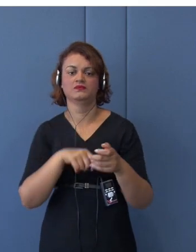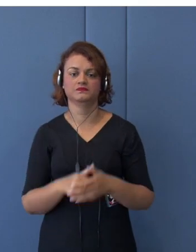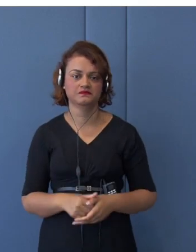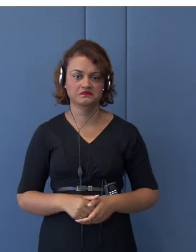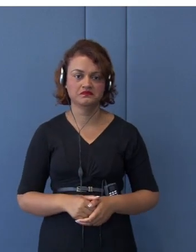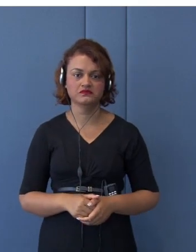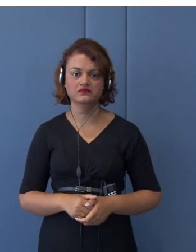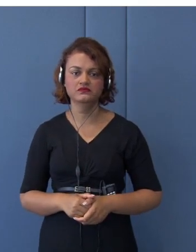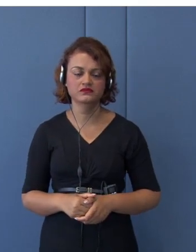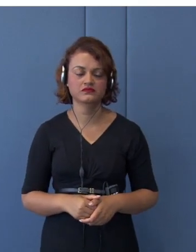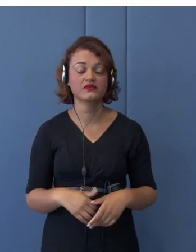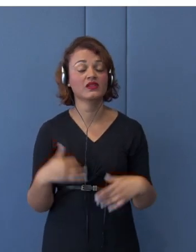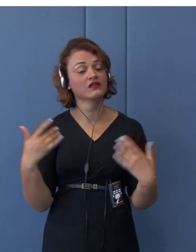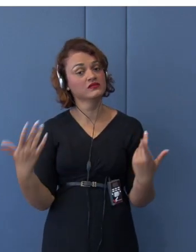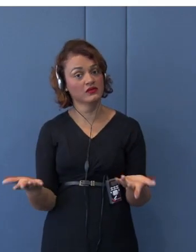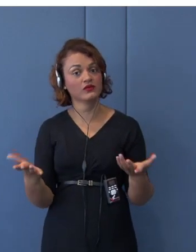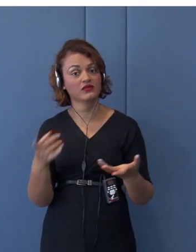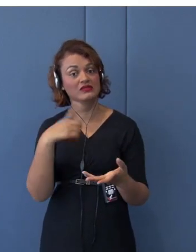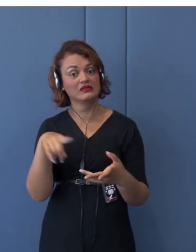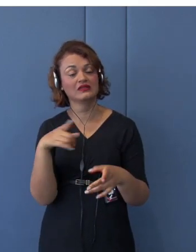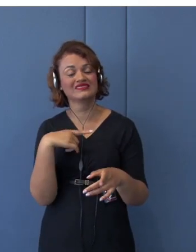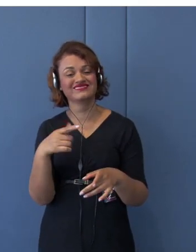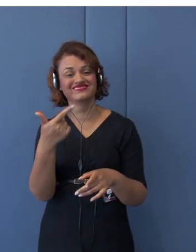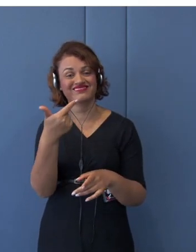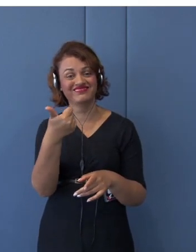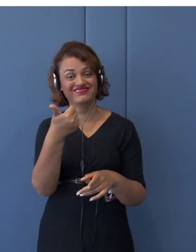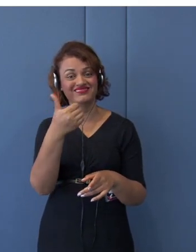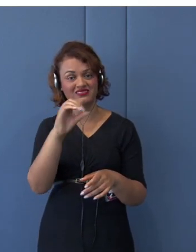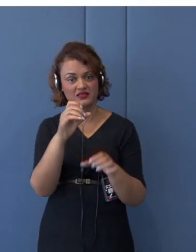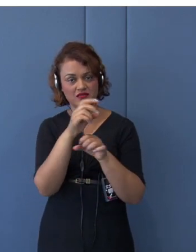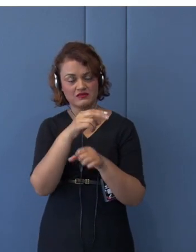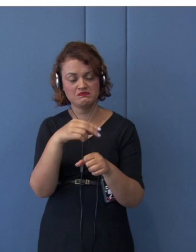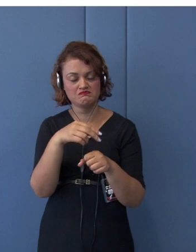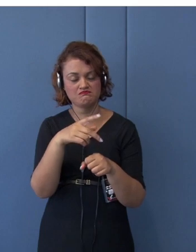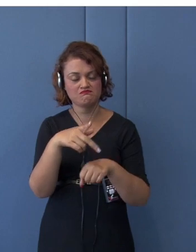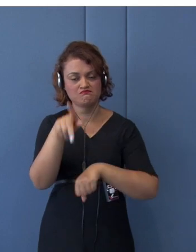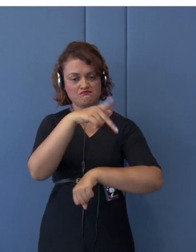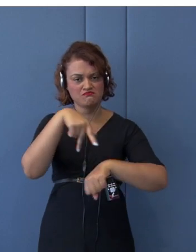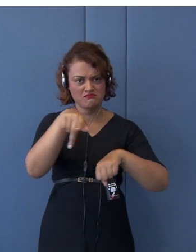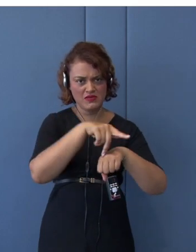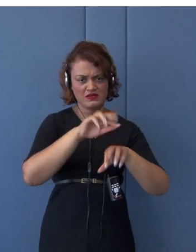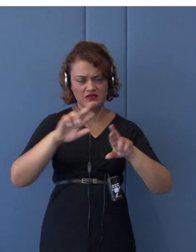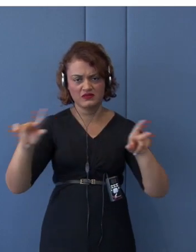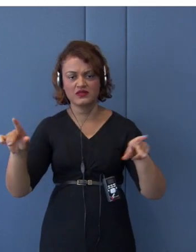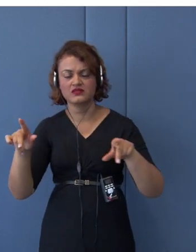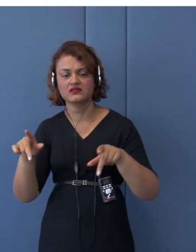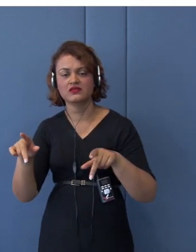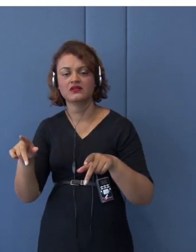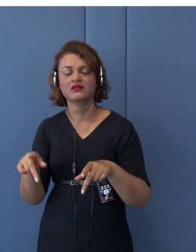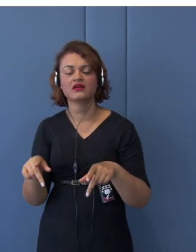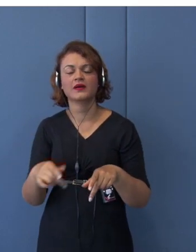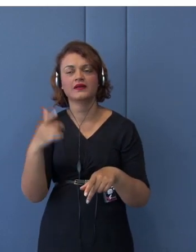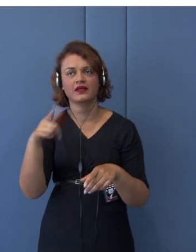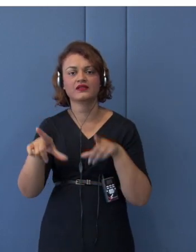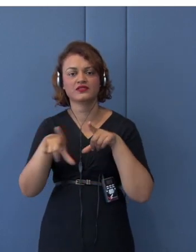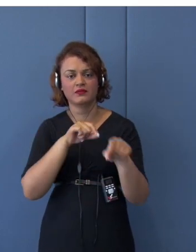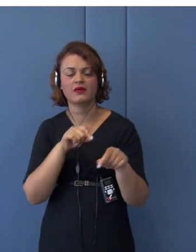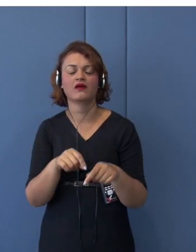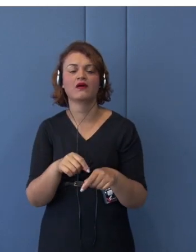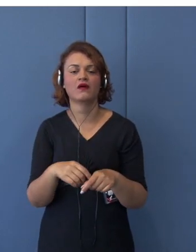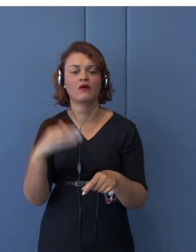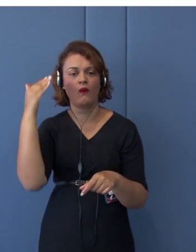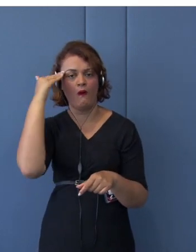are 10 ASEAN nations, JCK, Japan, China, Korea, that makes 13, and Australia, New Zealand, India, in total,